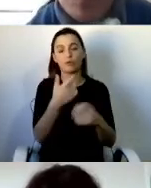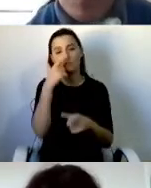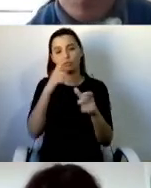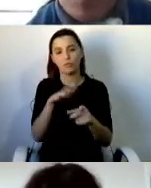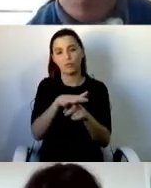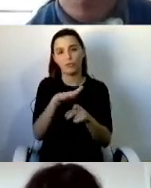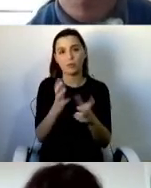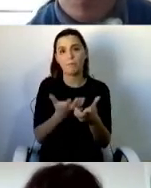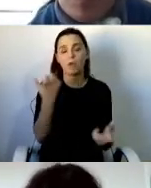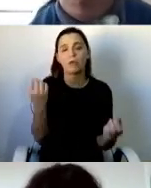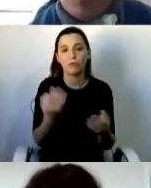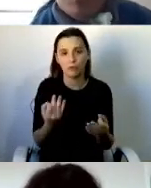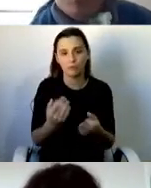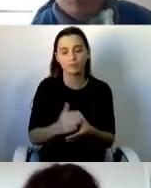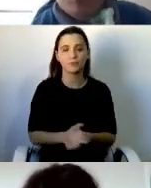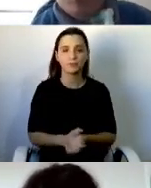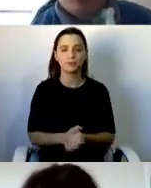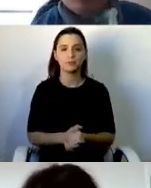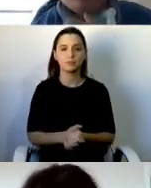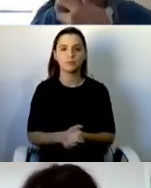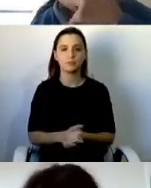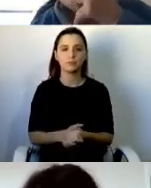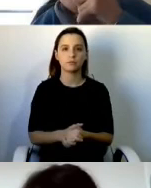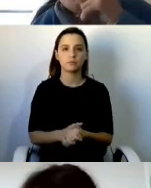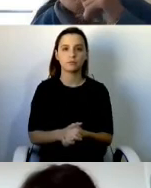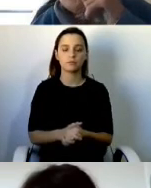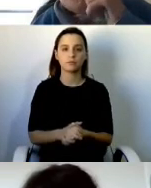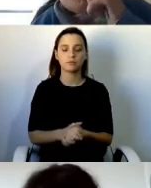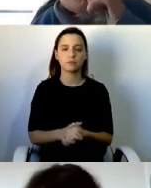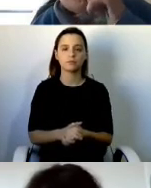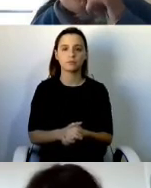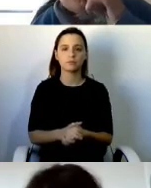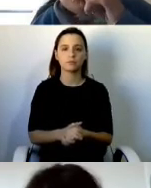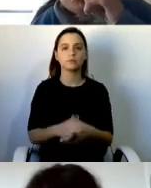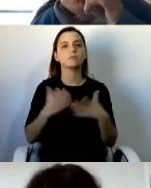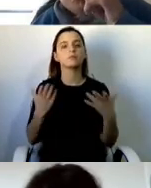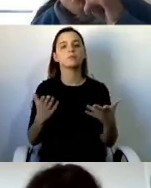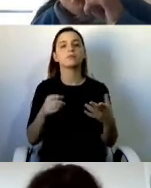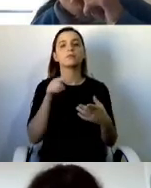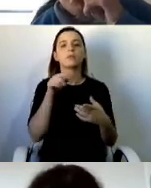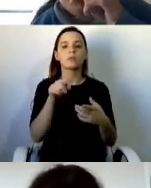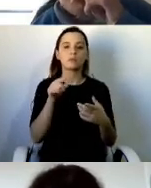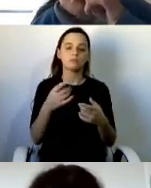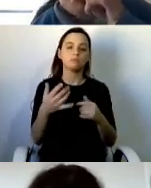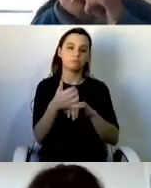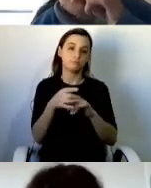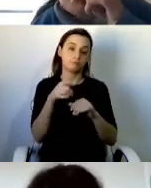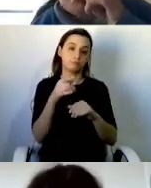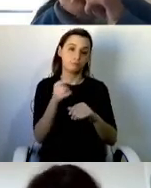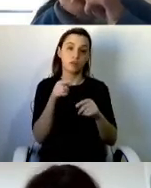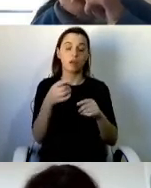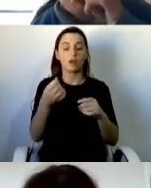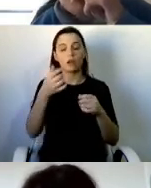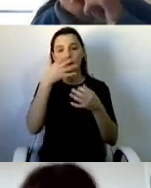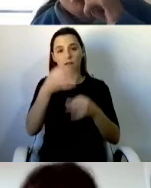DPAC believes that every disabled person should have full rights and equality. It refuses